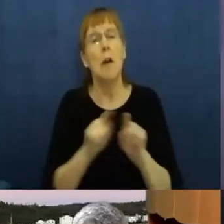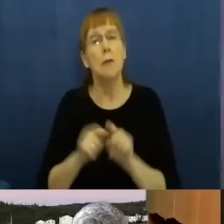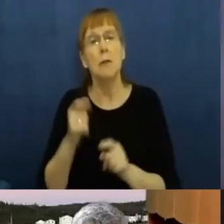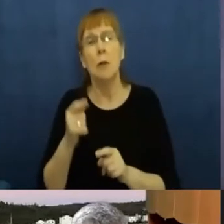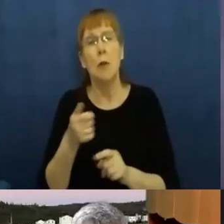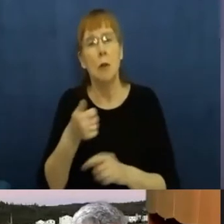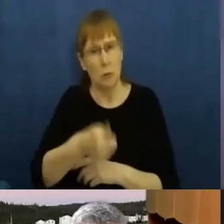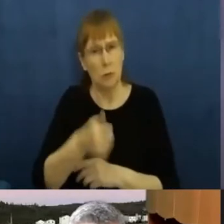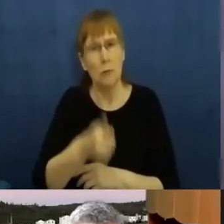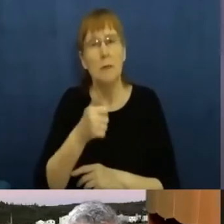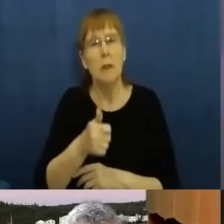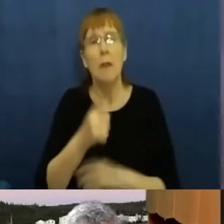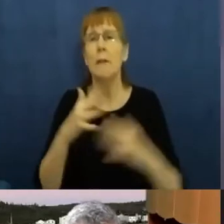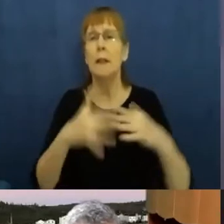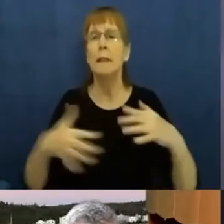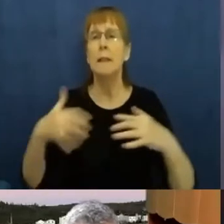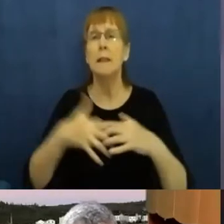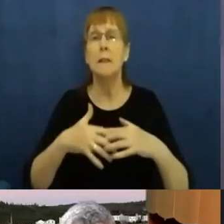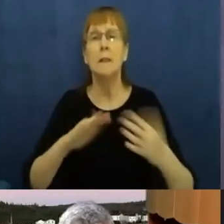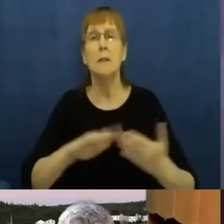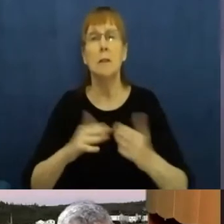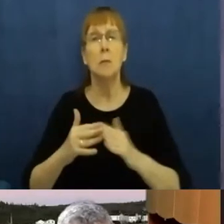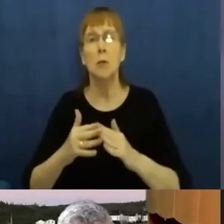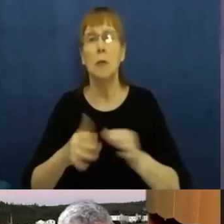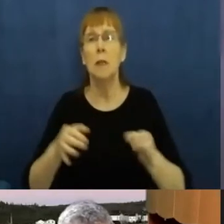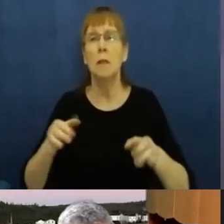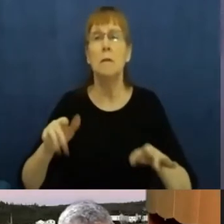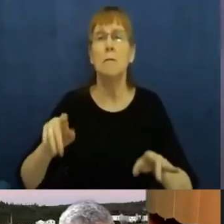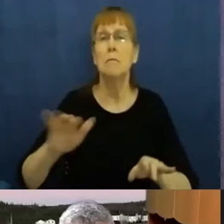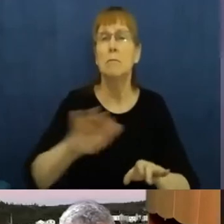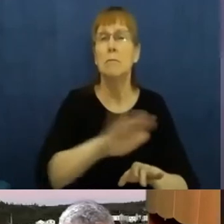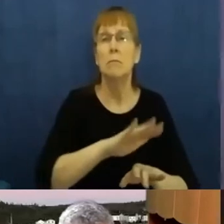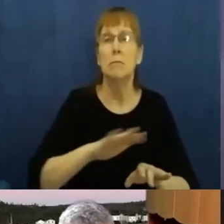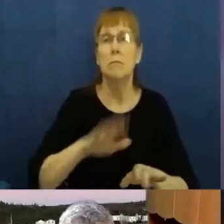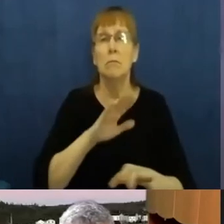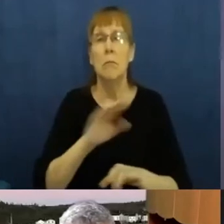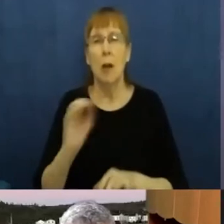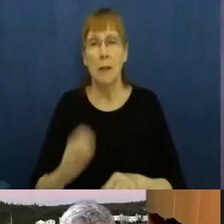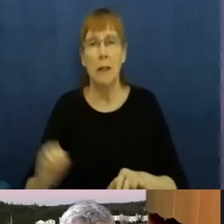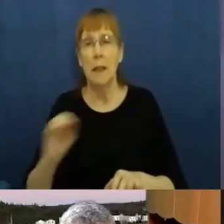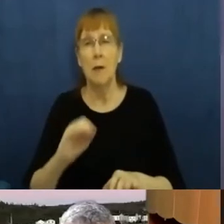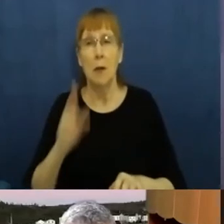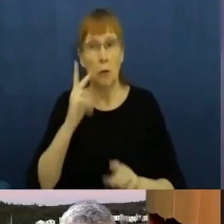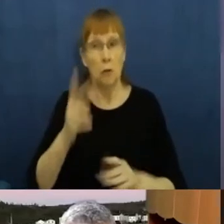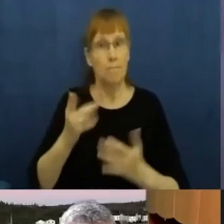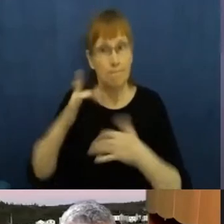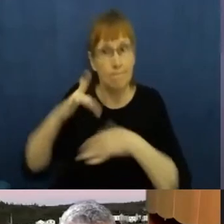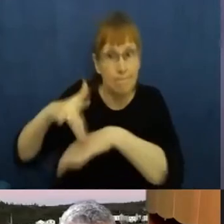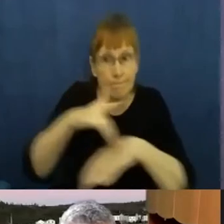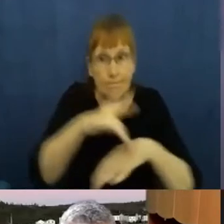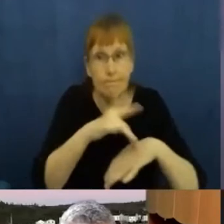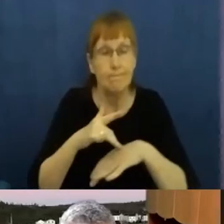most people in Canada would never have. I'm wondering if maybe you could share with us